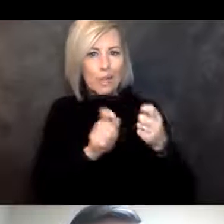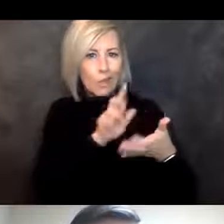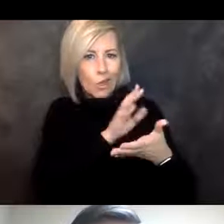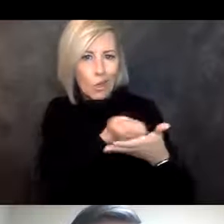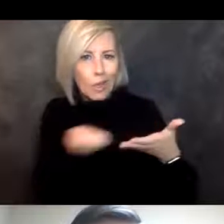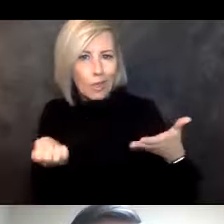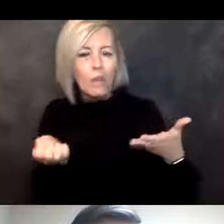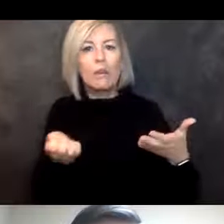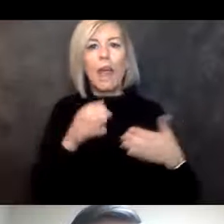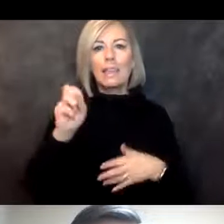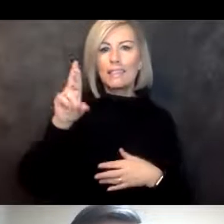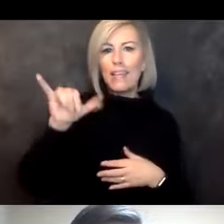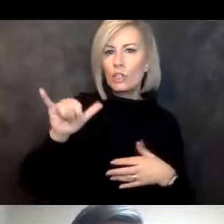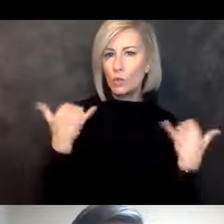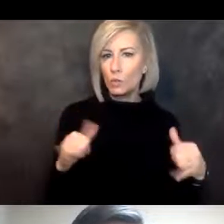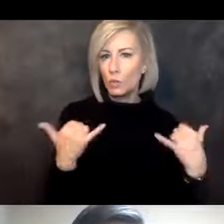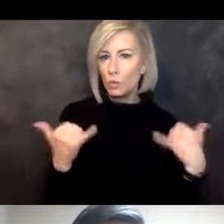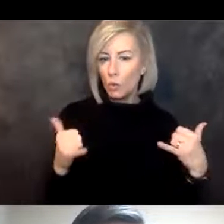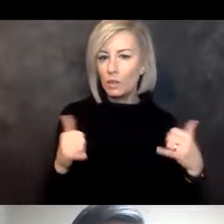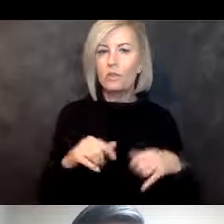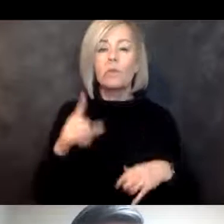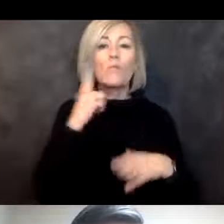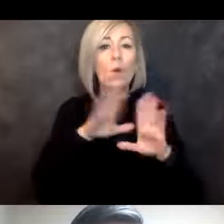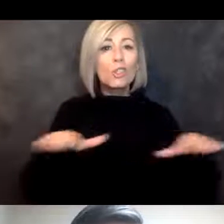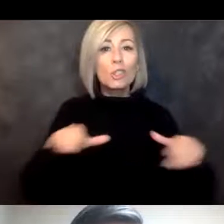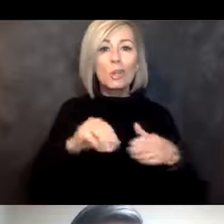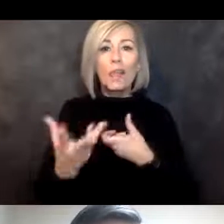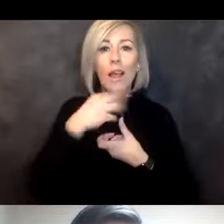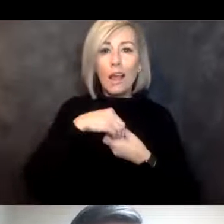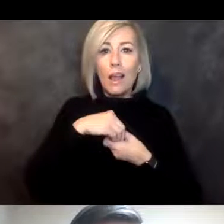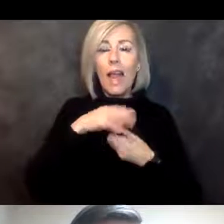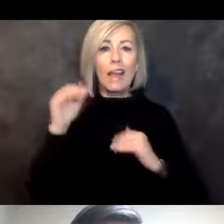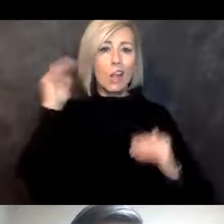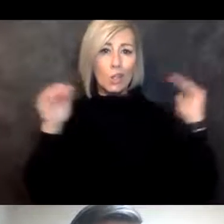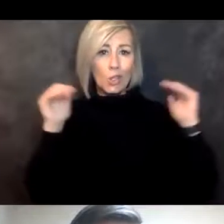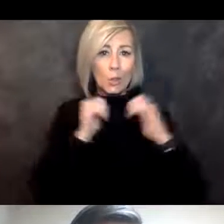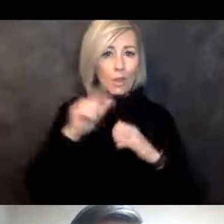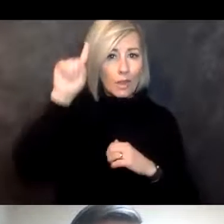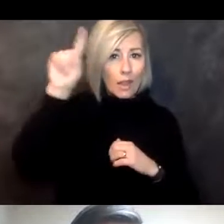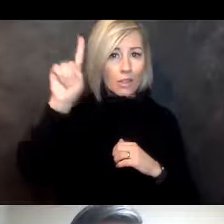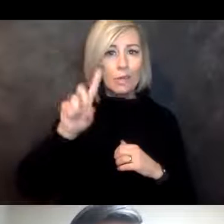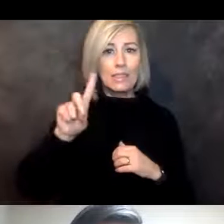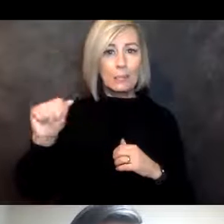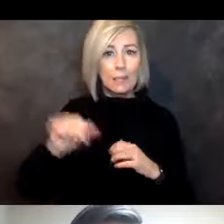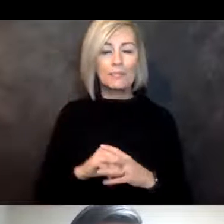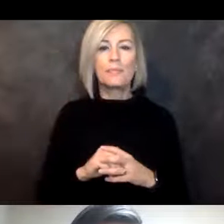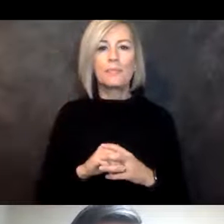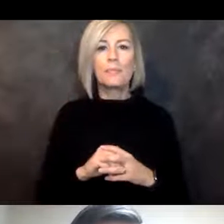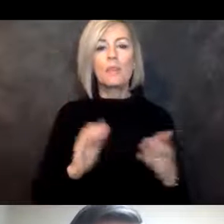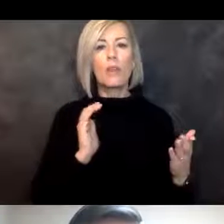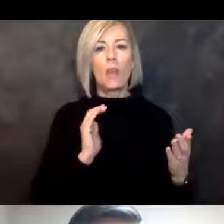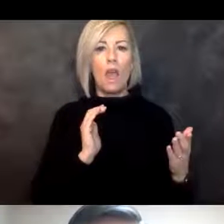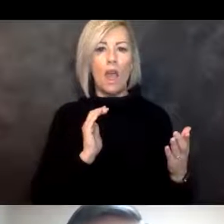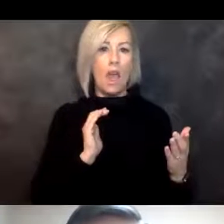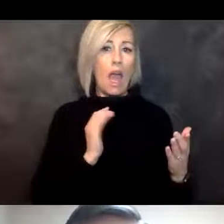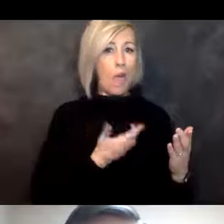customized sensory toys for children with autism and adults with intellectual disabilities. Our products are very